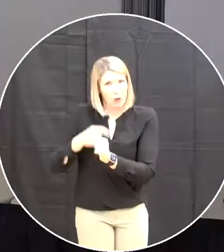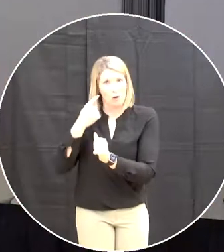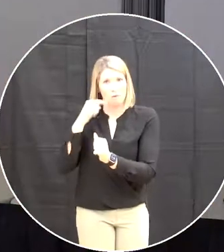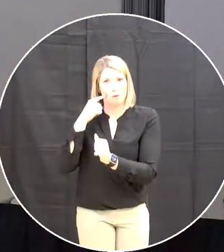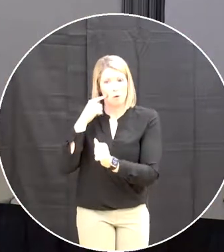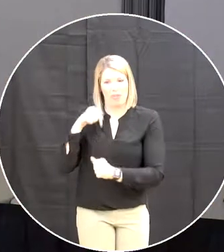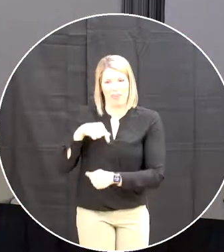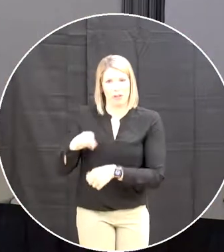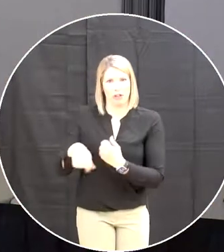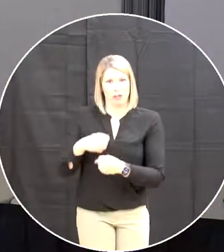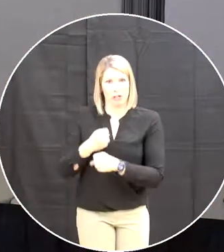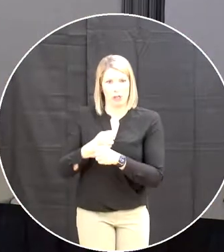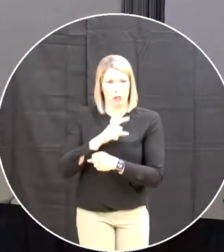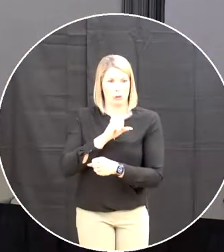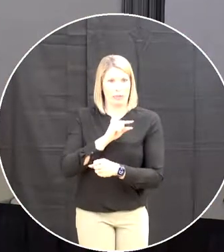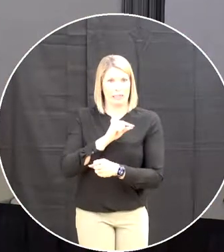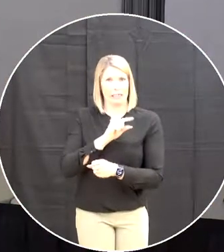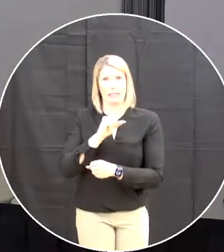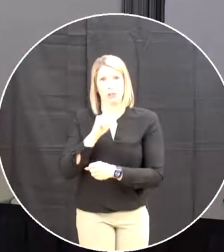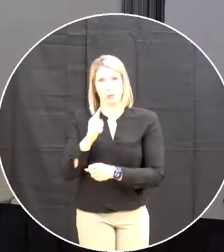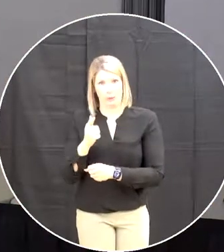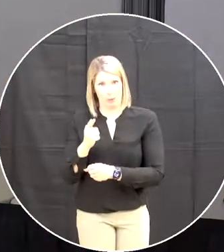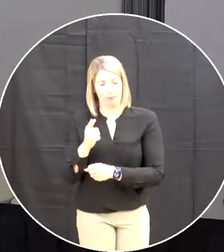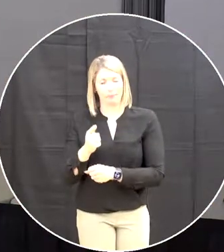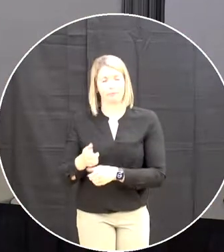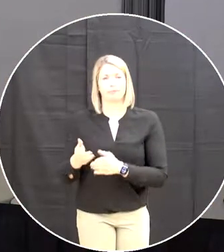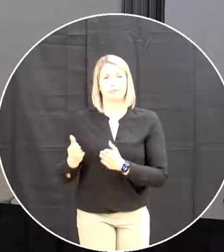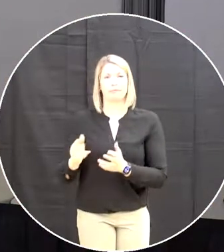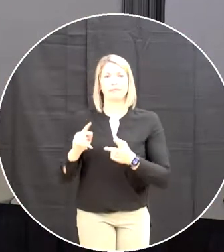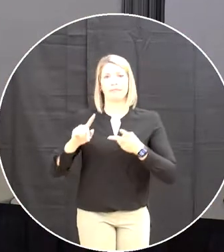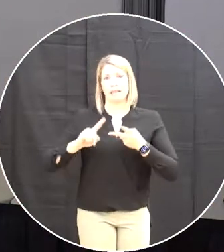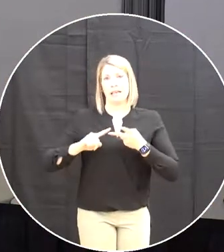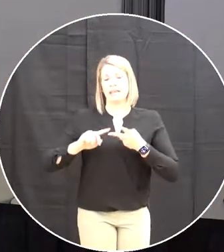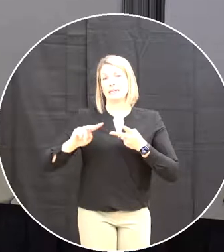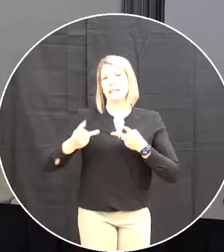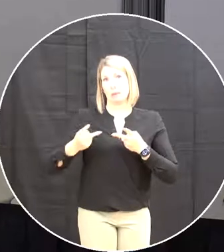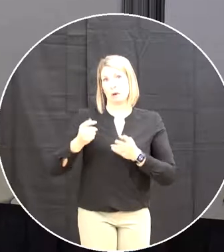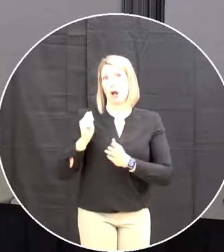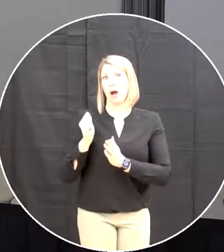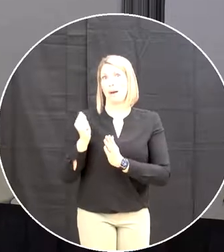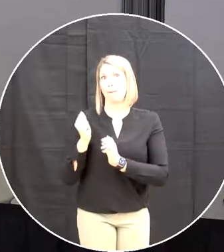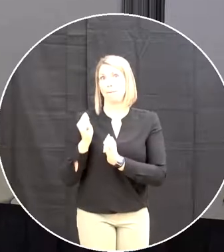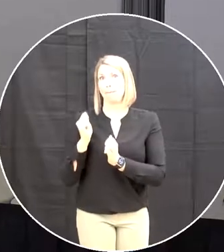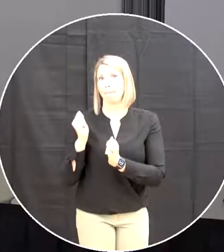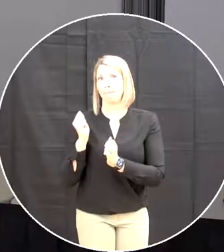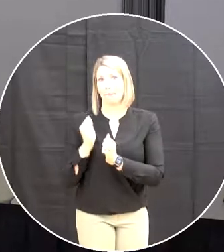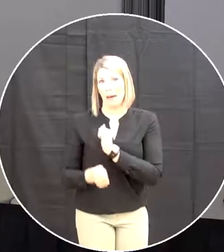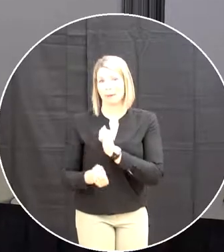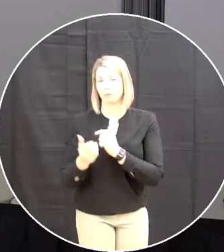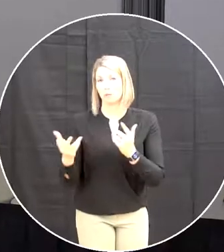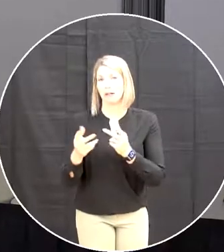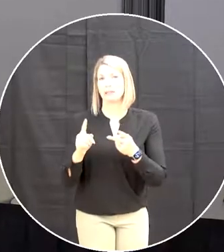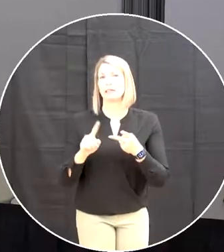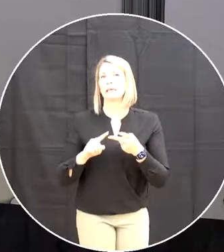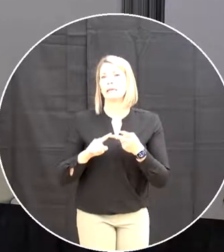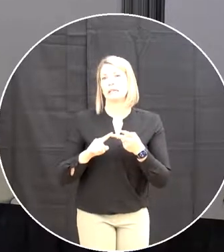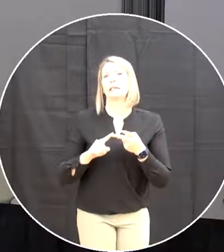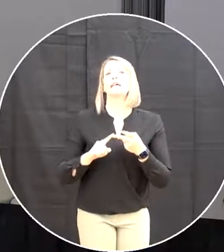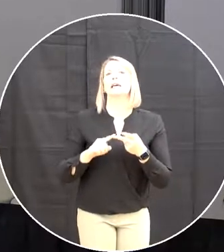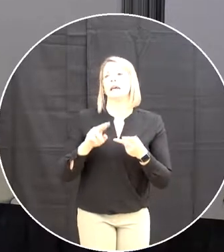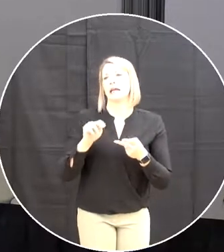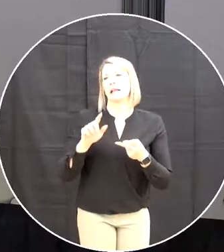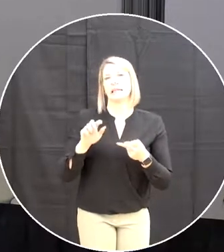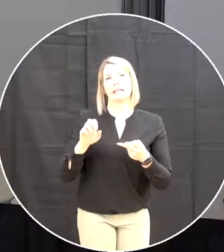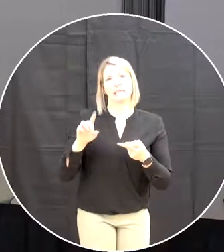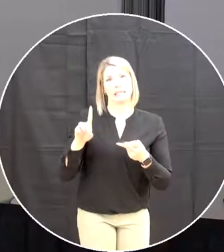year as presented and the second one was the newfoundland and labrador education foundation board approves the implementation